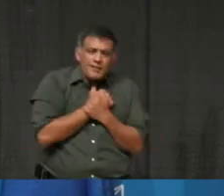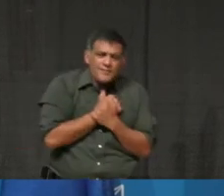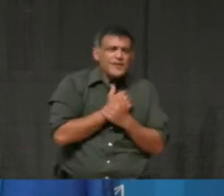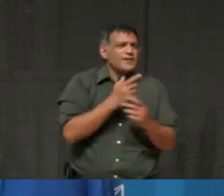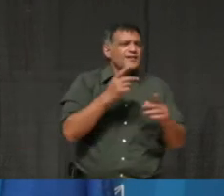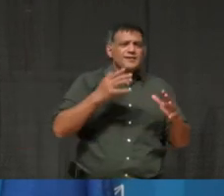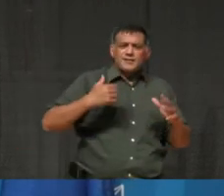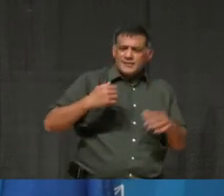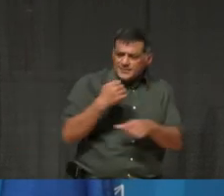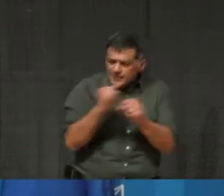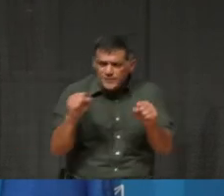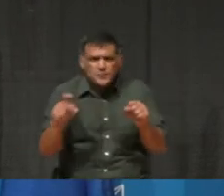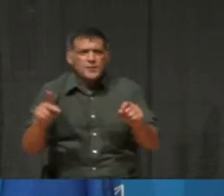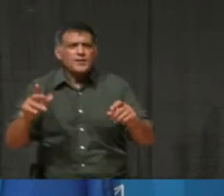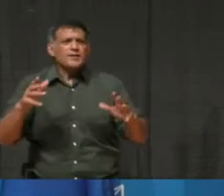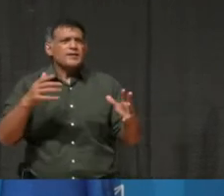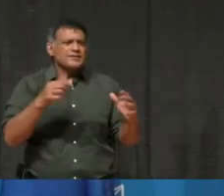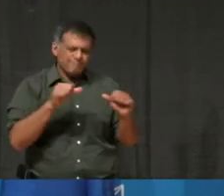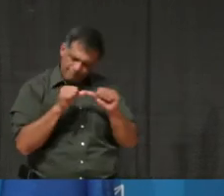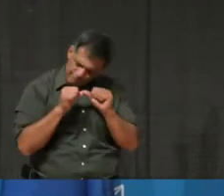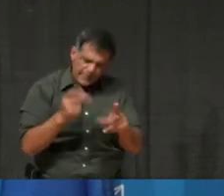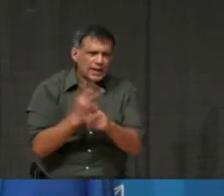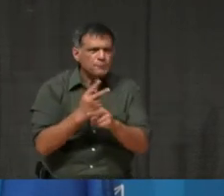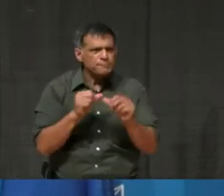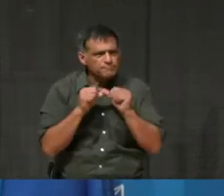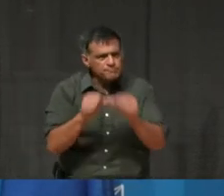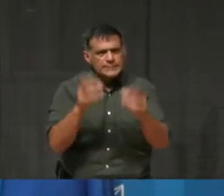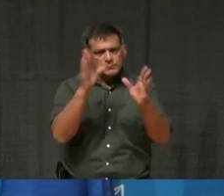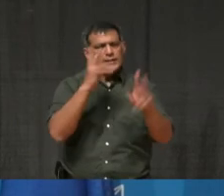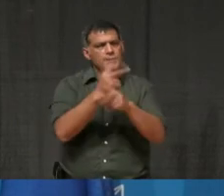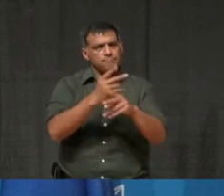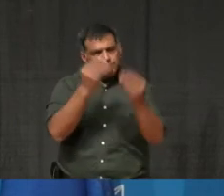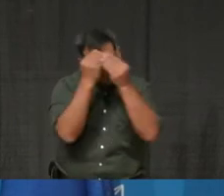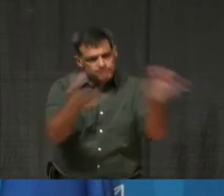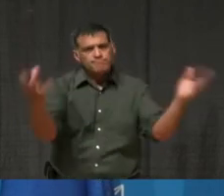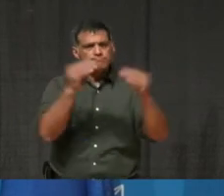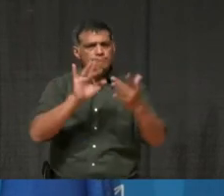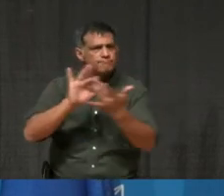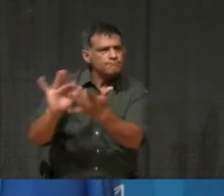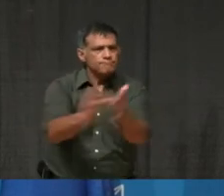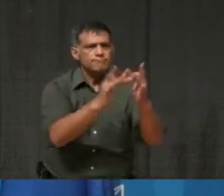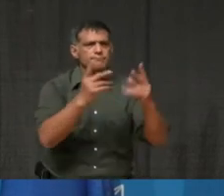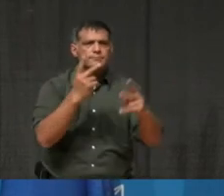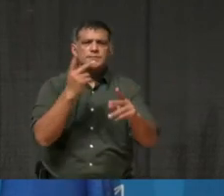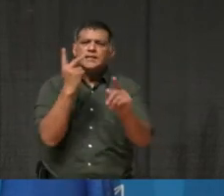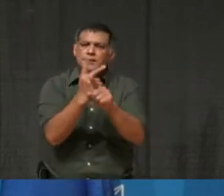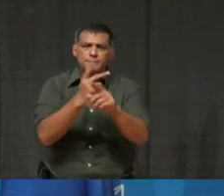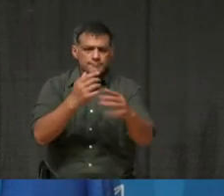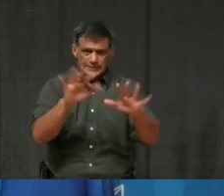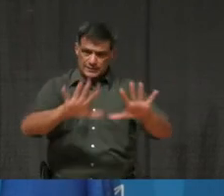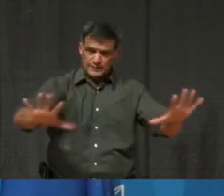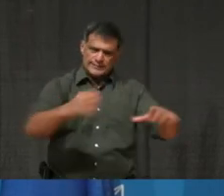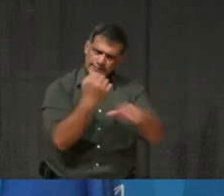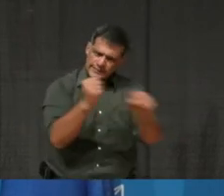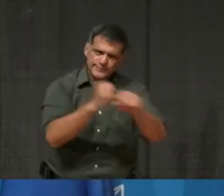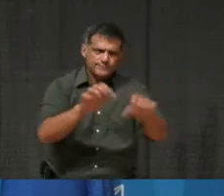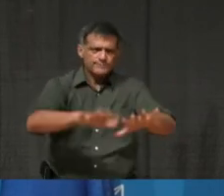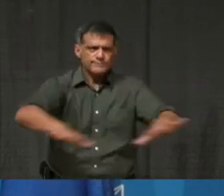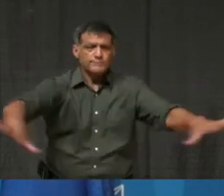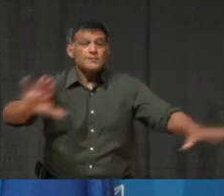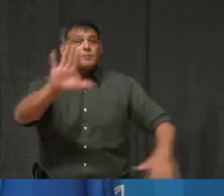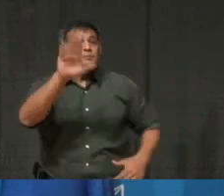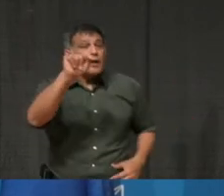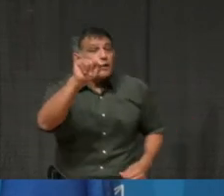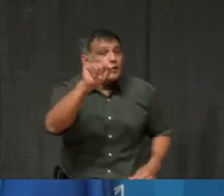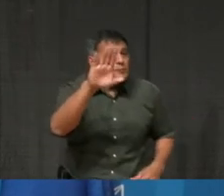to be our focus in our messaging and reaching out to and engaging with the community. Uh, and we will, uh, we won't, I won't hesitate, uh, to move to